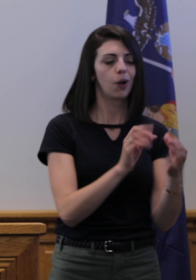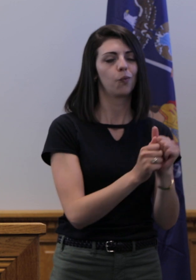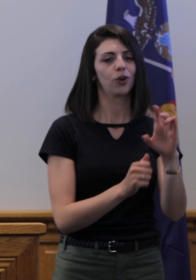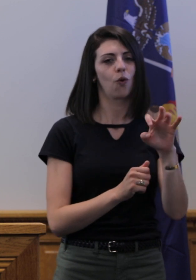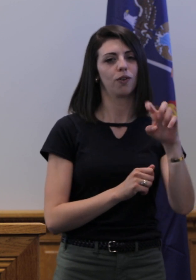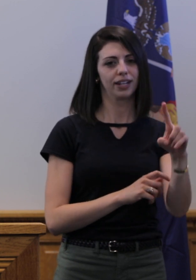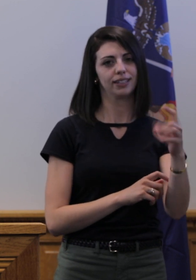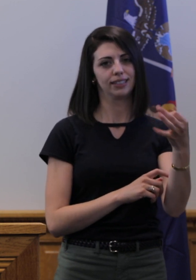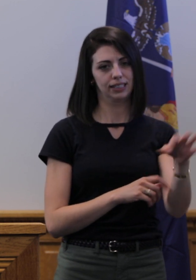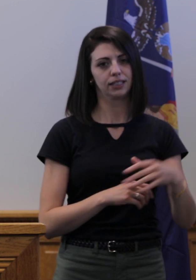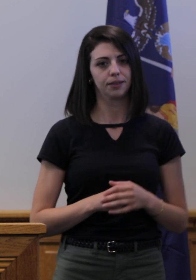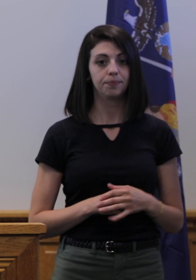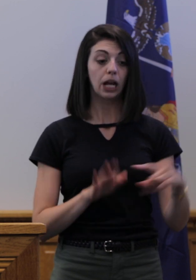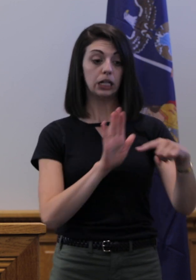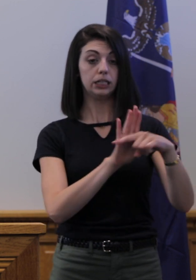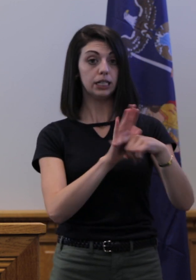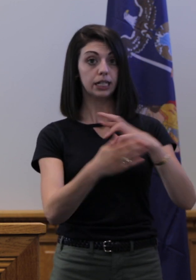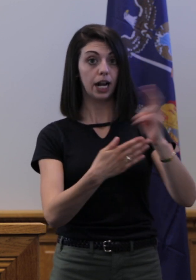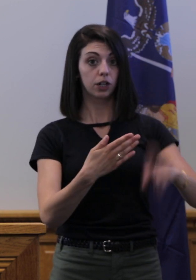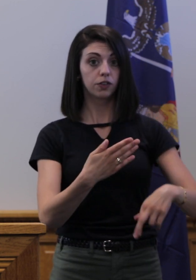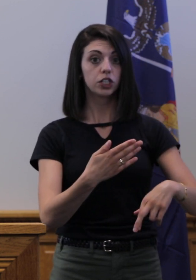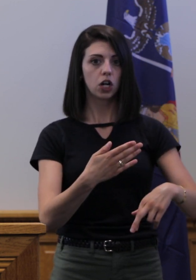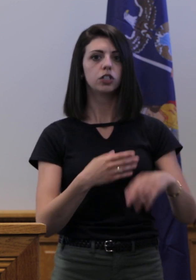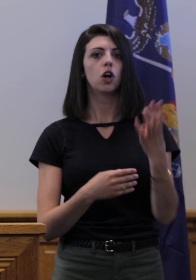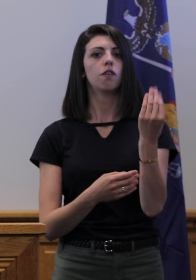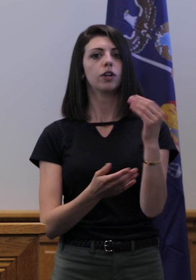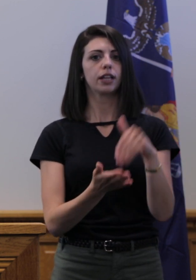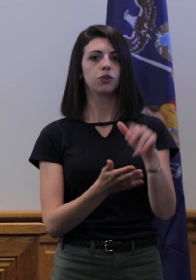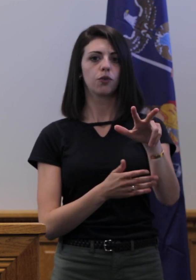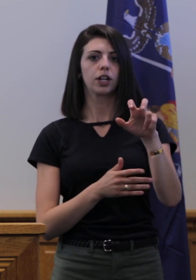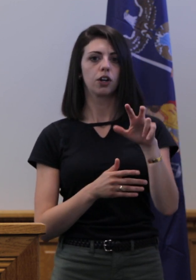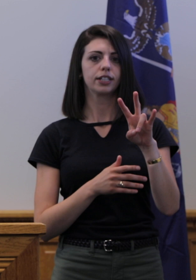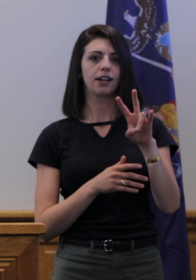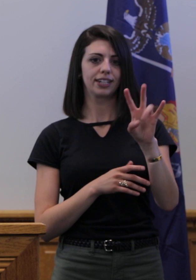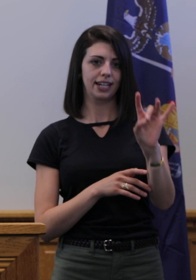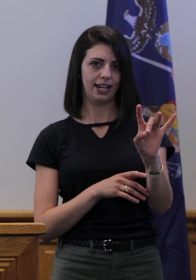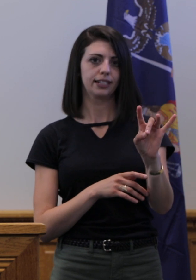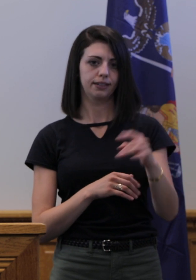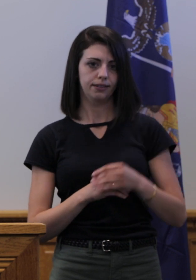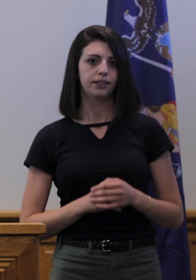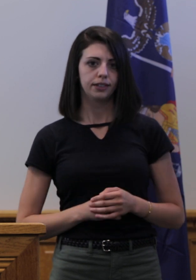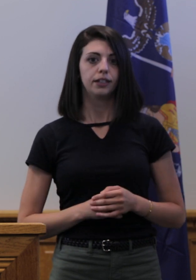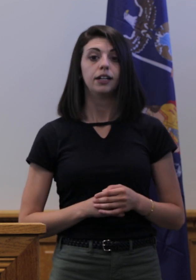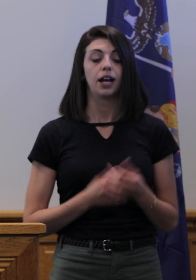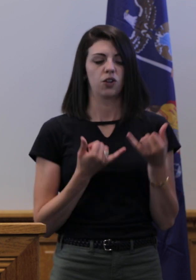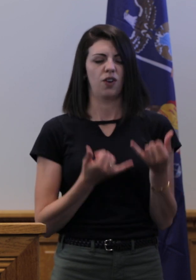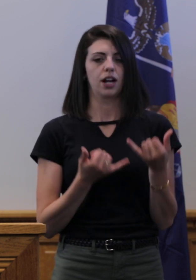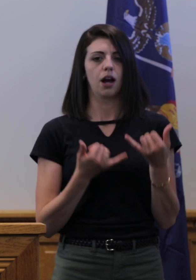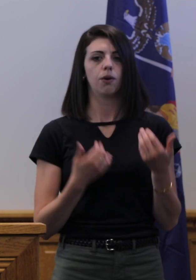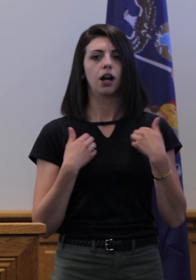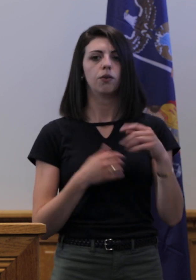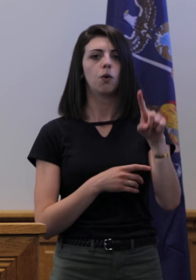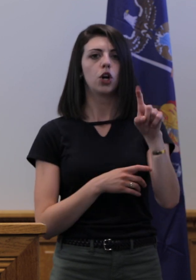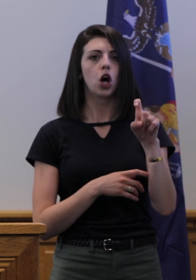Negative test results that have been returned is 14,378, and we currently have